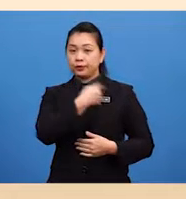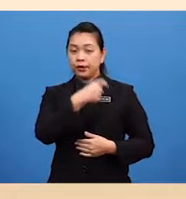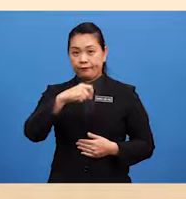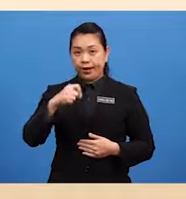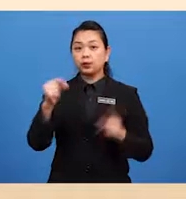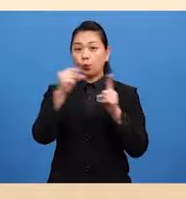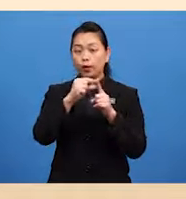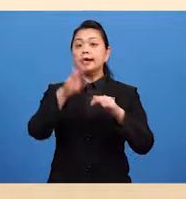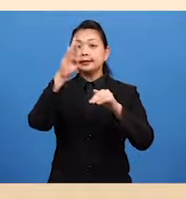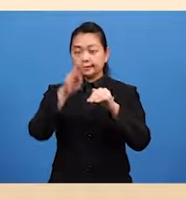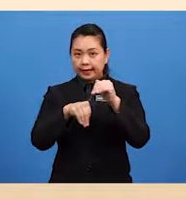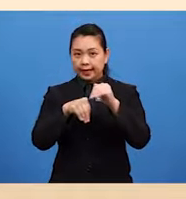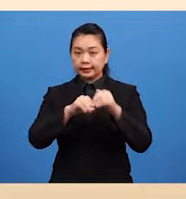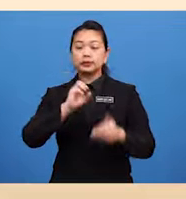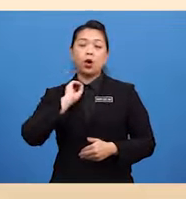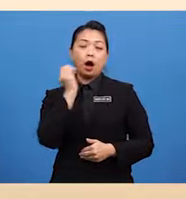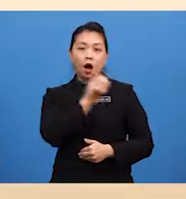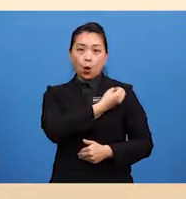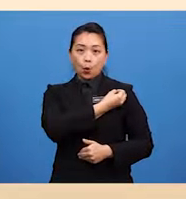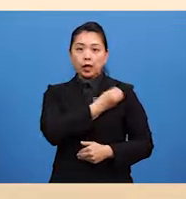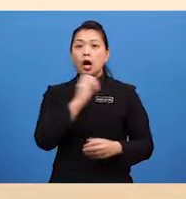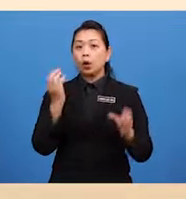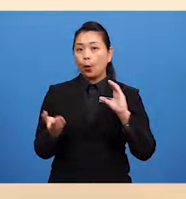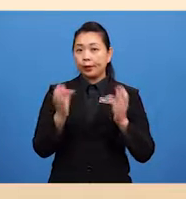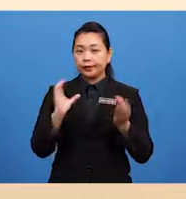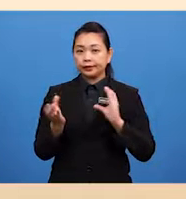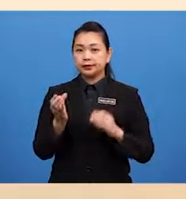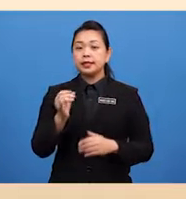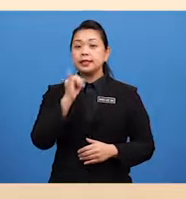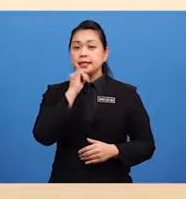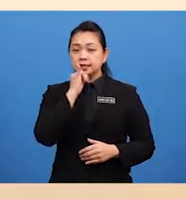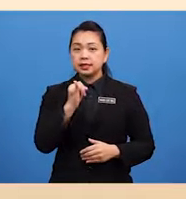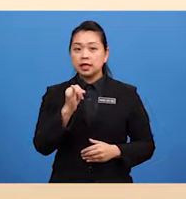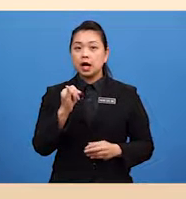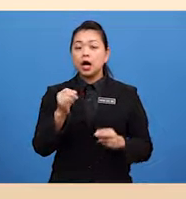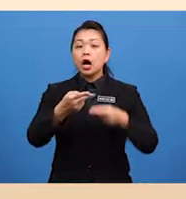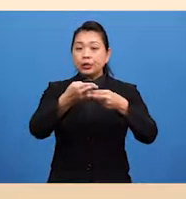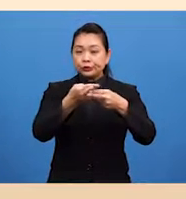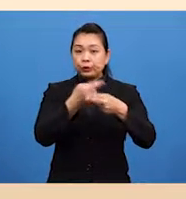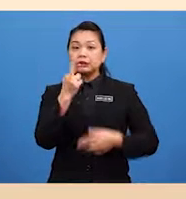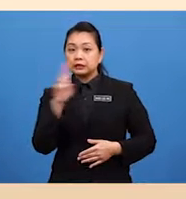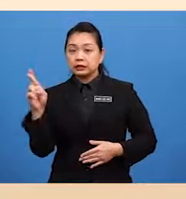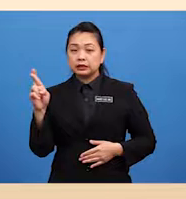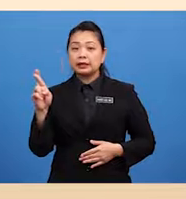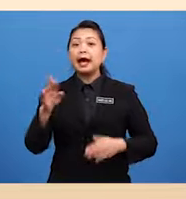our comparative adjective Is shorter Then